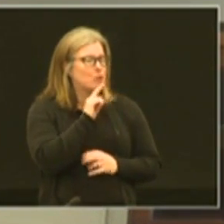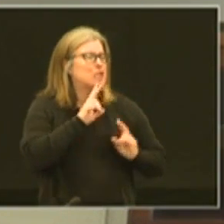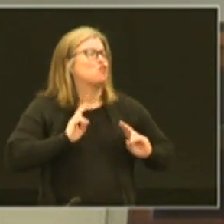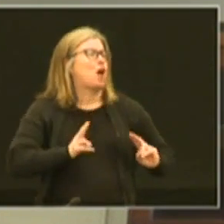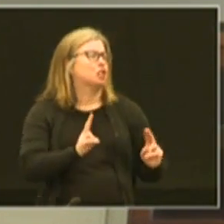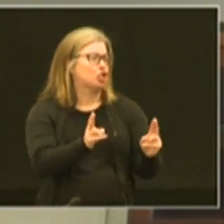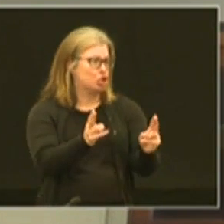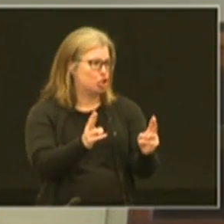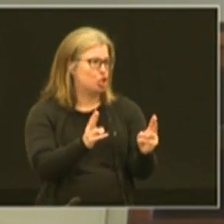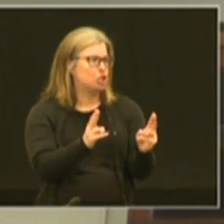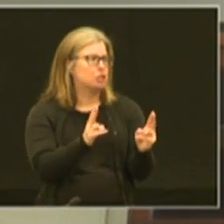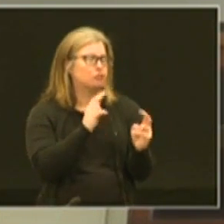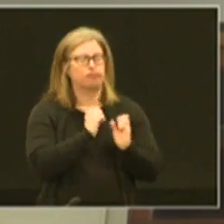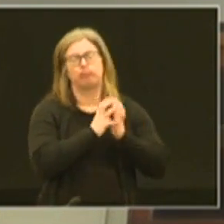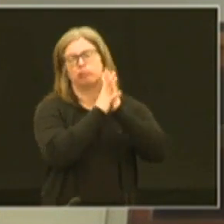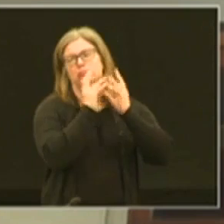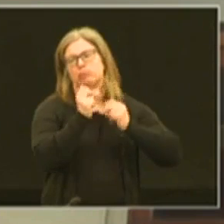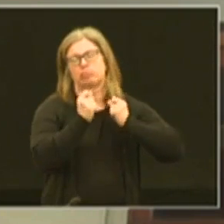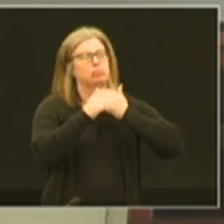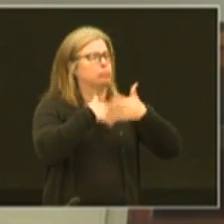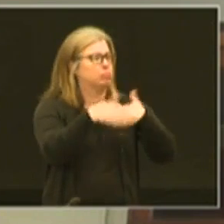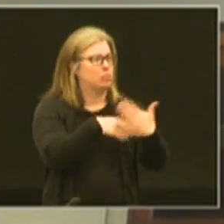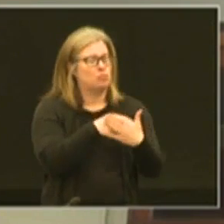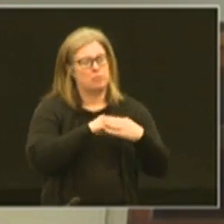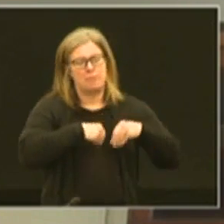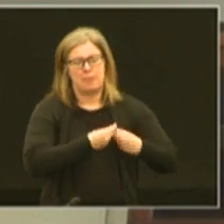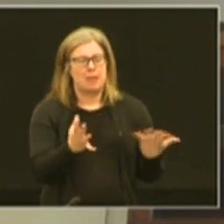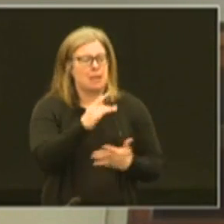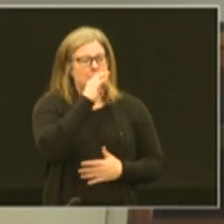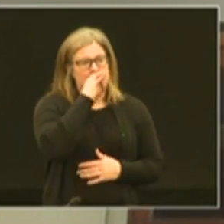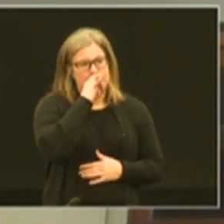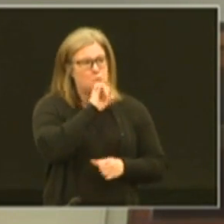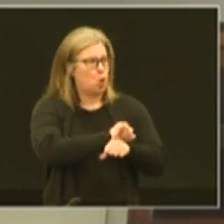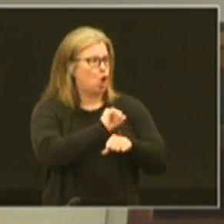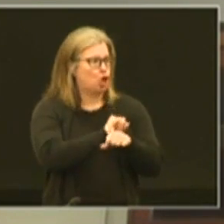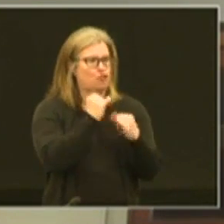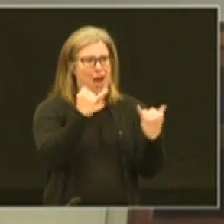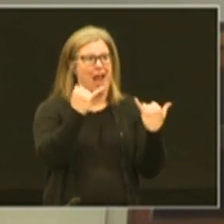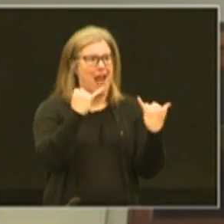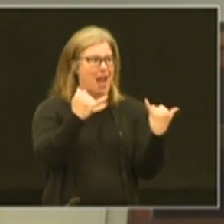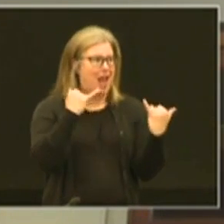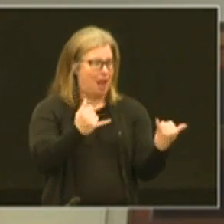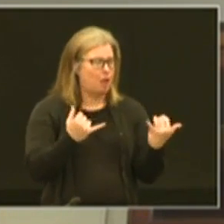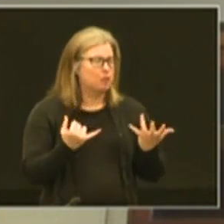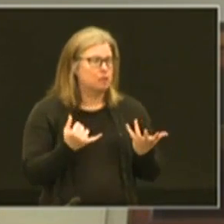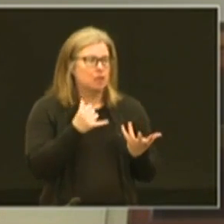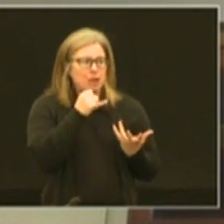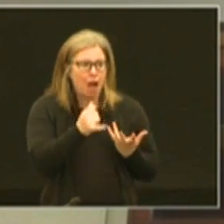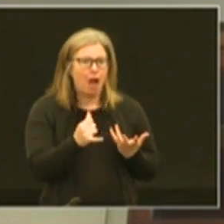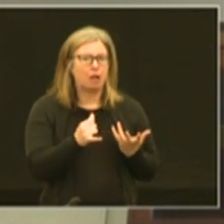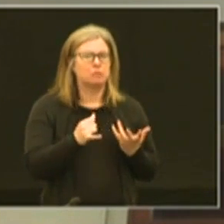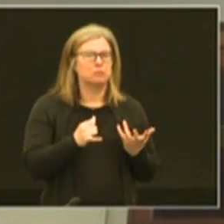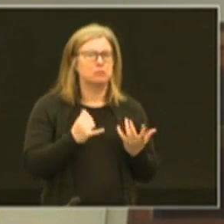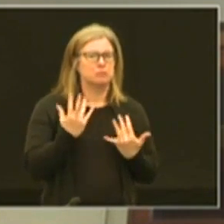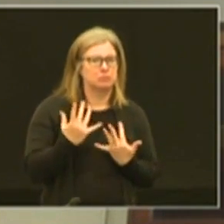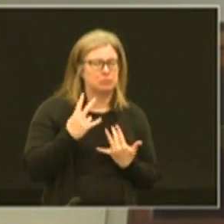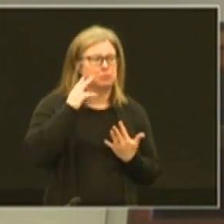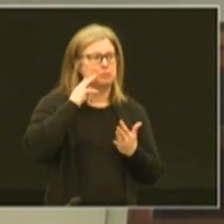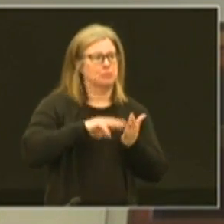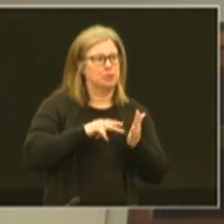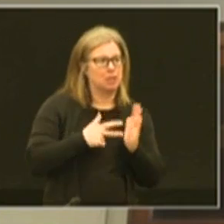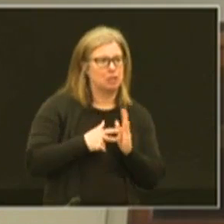rush to just implement this we've got to get kids working right away and not being very intentional